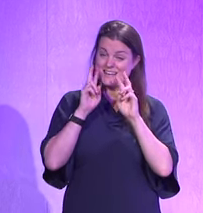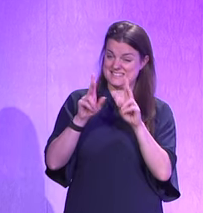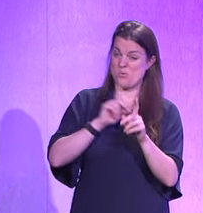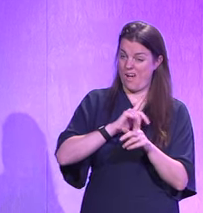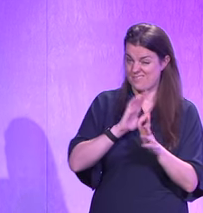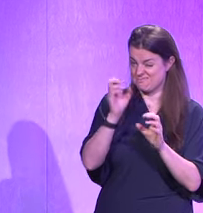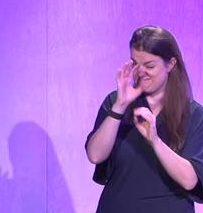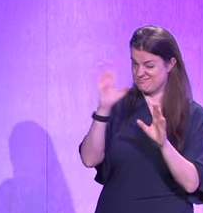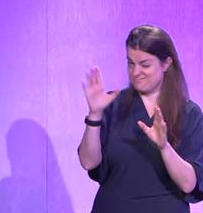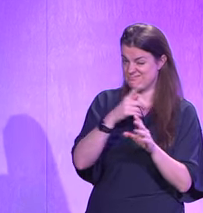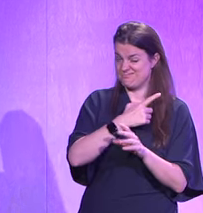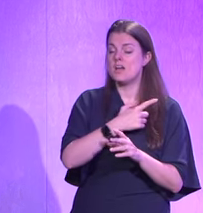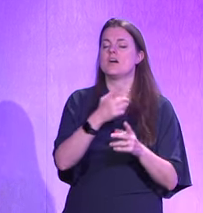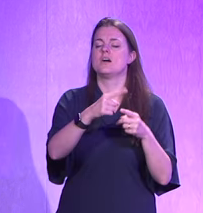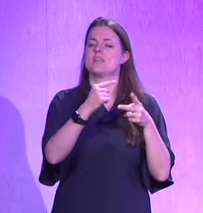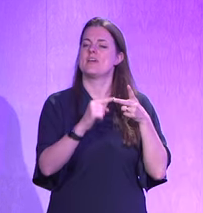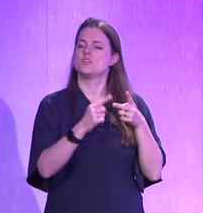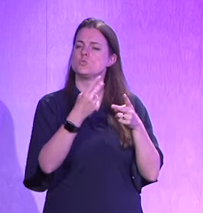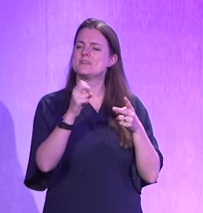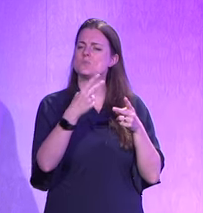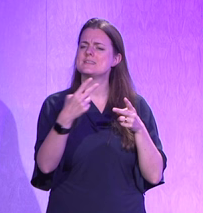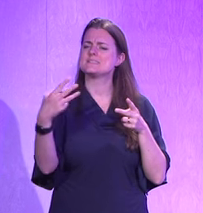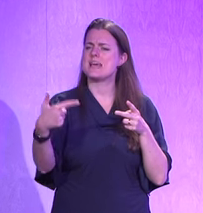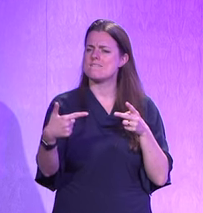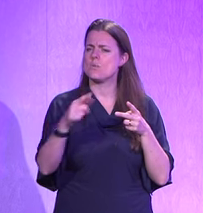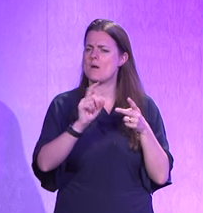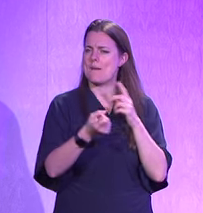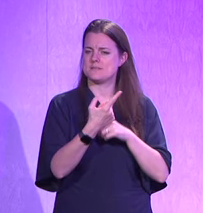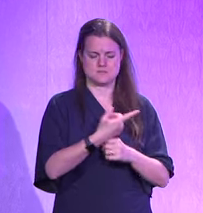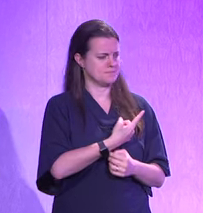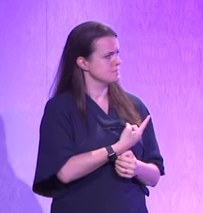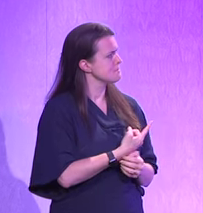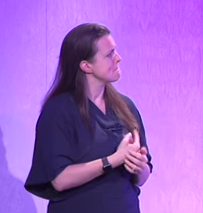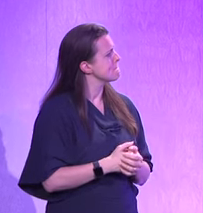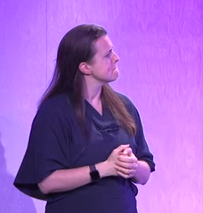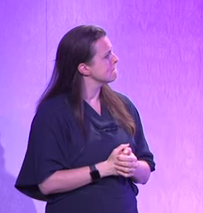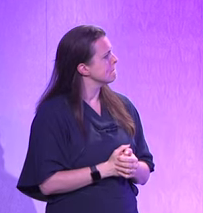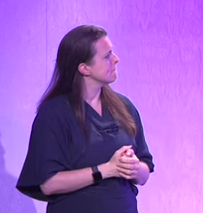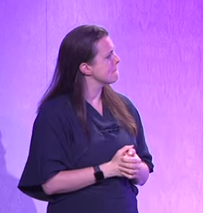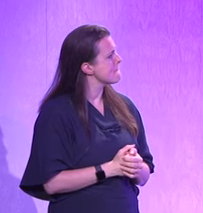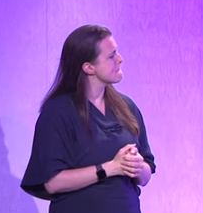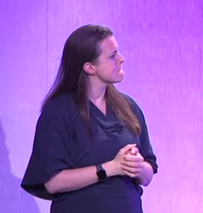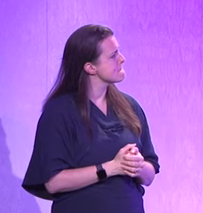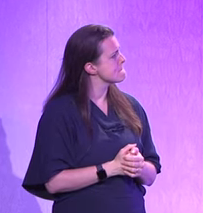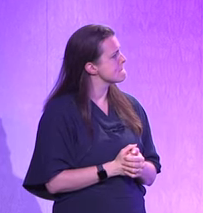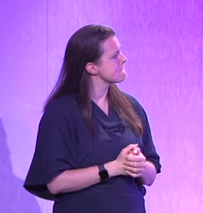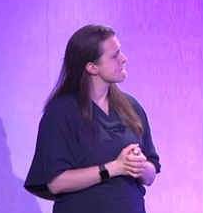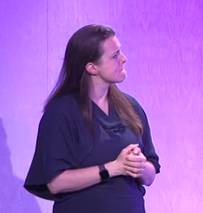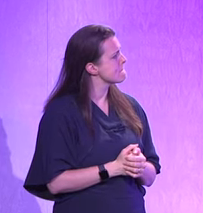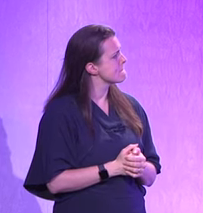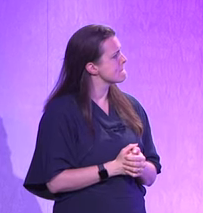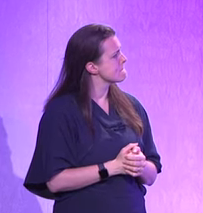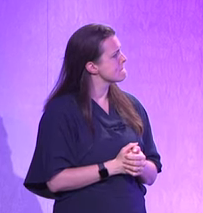And I can see why. By 2027, 75% of organizations will have switched from